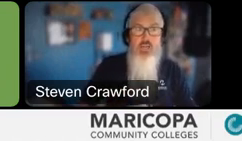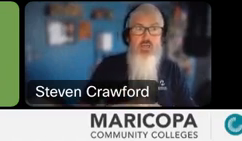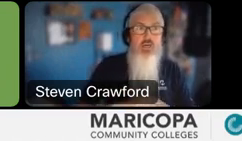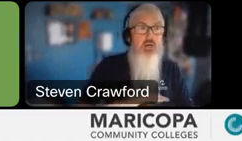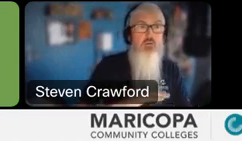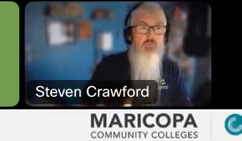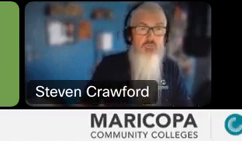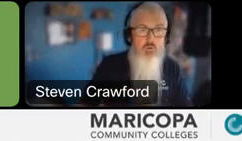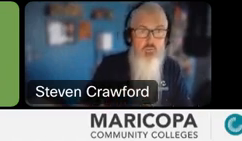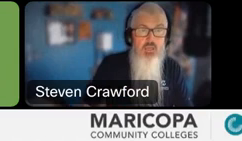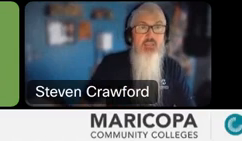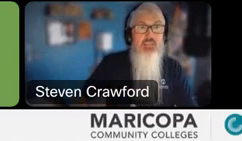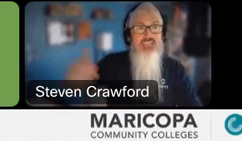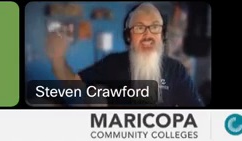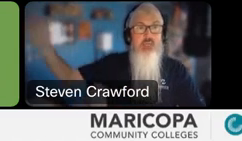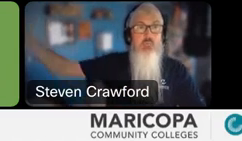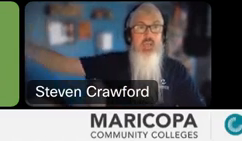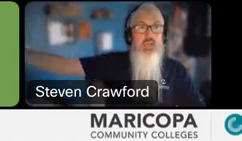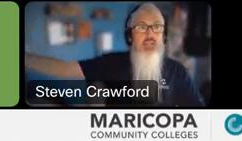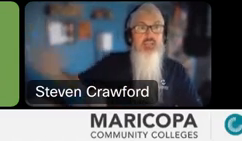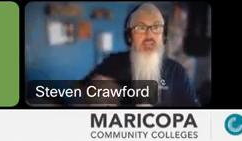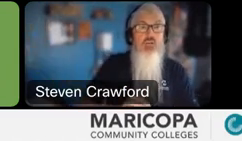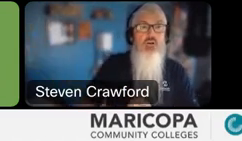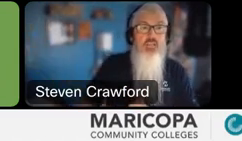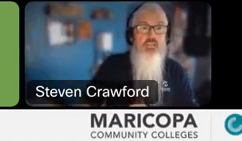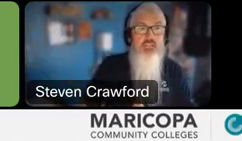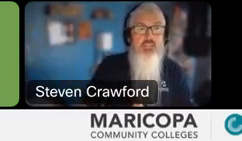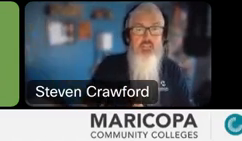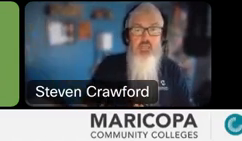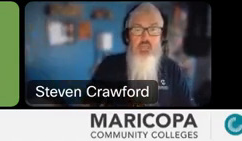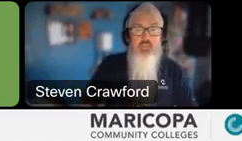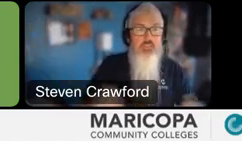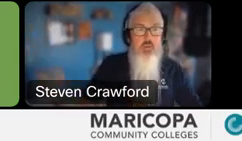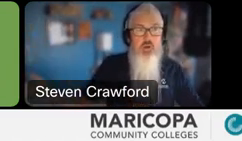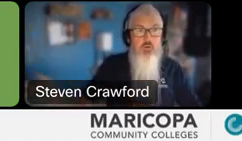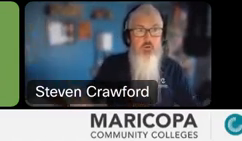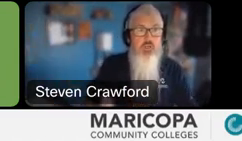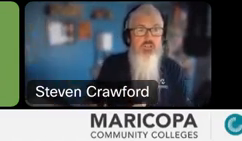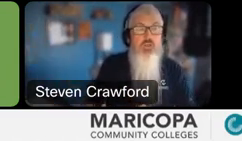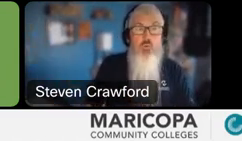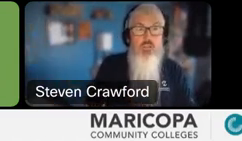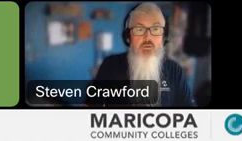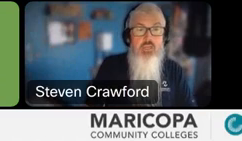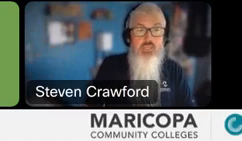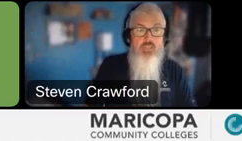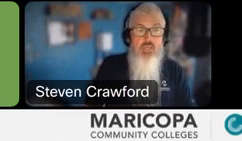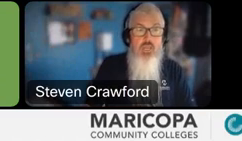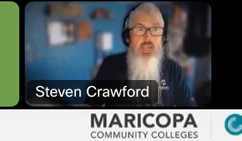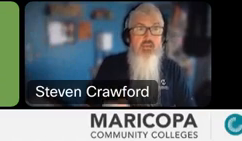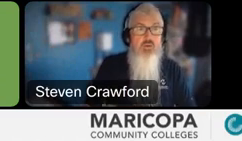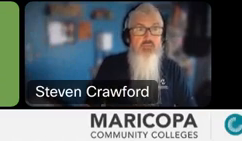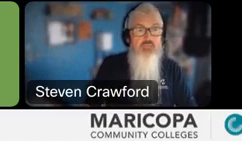via a Google form, the same way the digital audience is this way, all the questions go to one location.